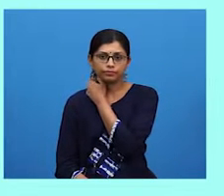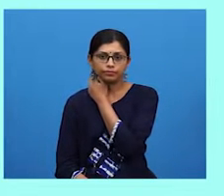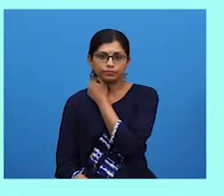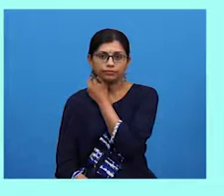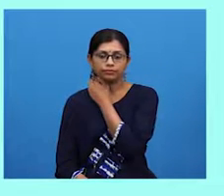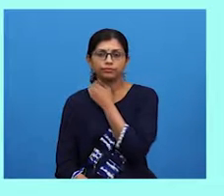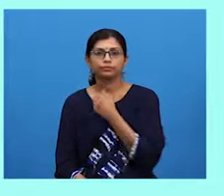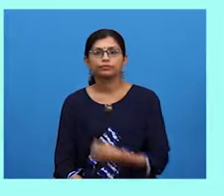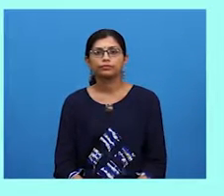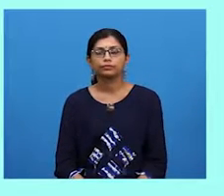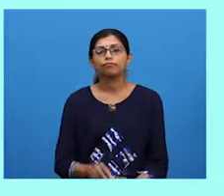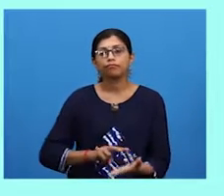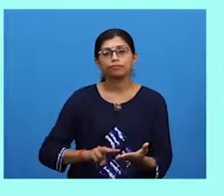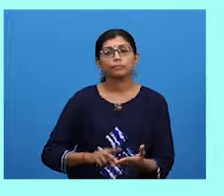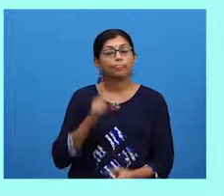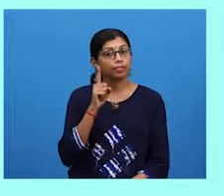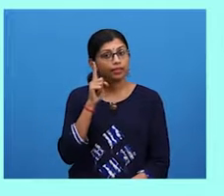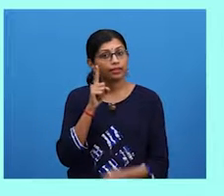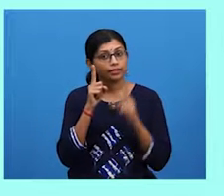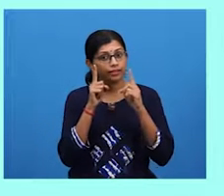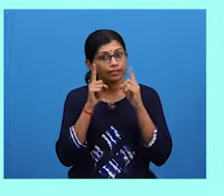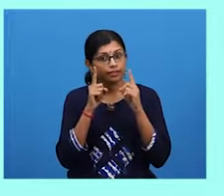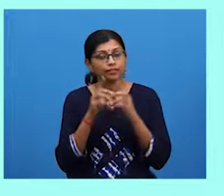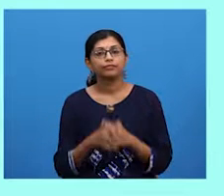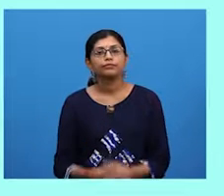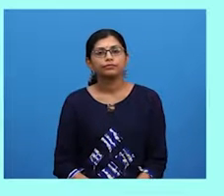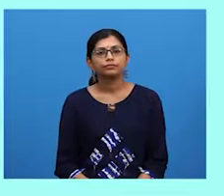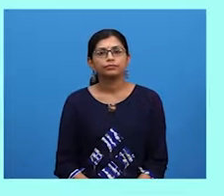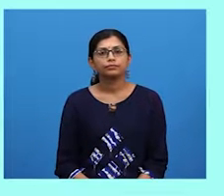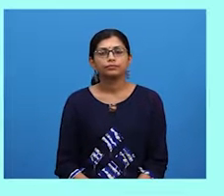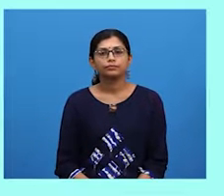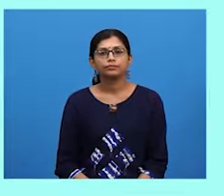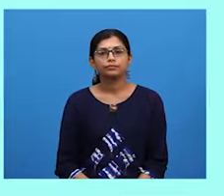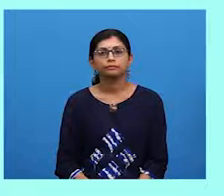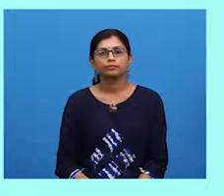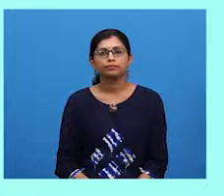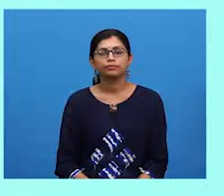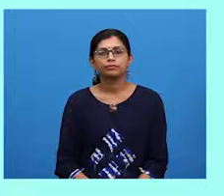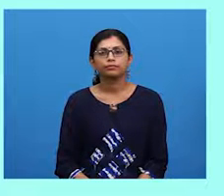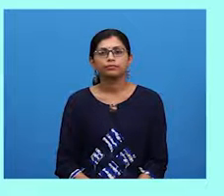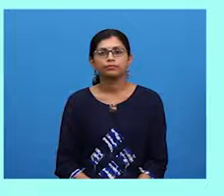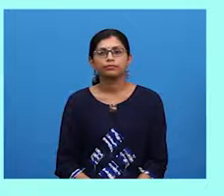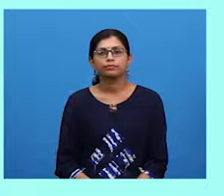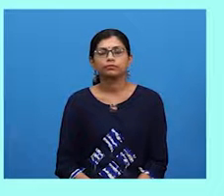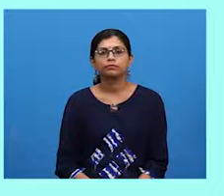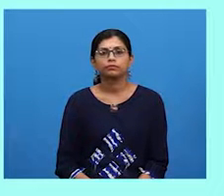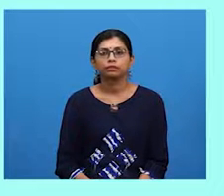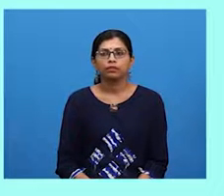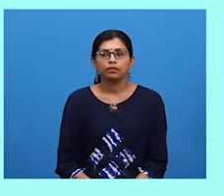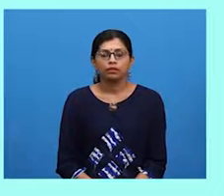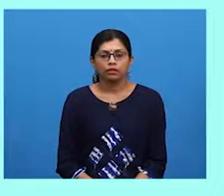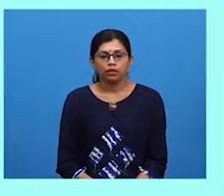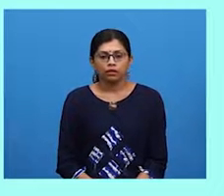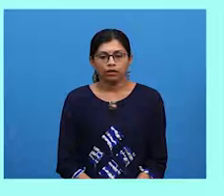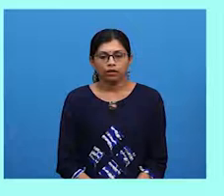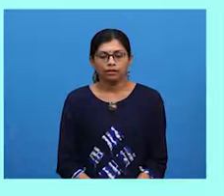Hi, I have been using Facebook for more than a decade now, and this app is